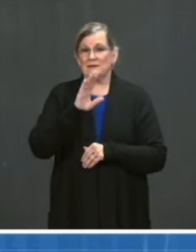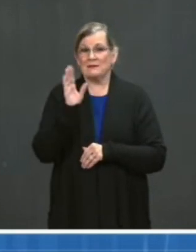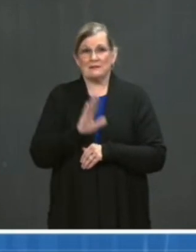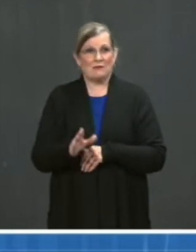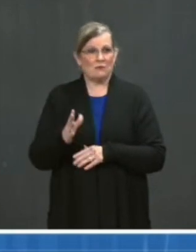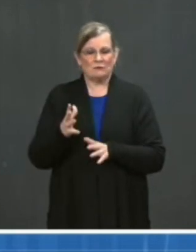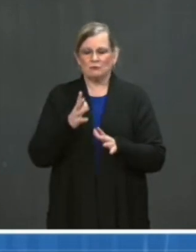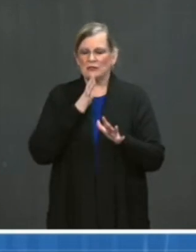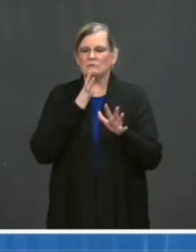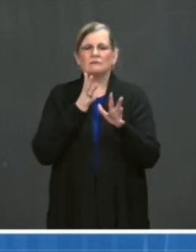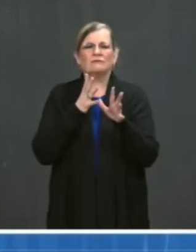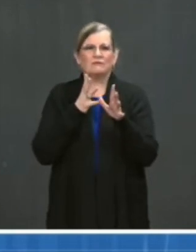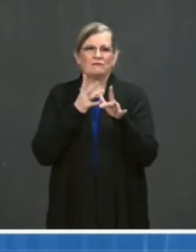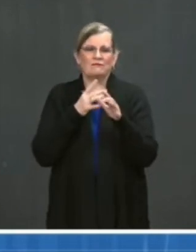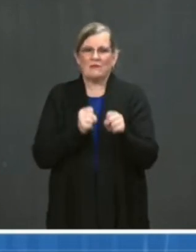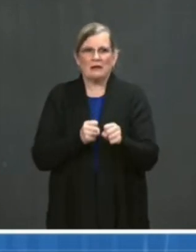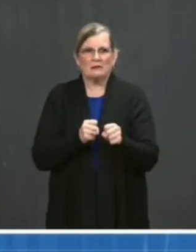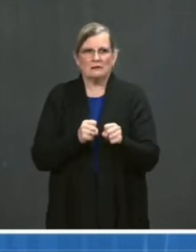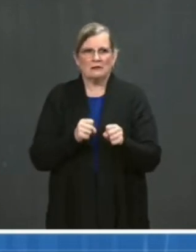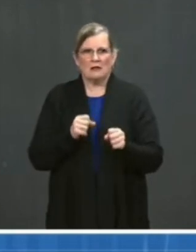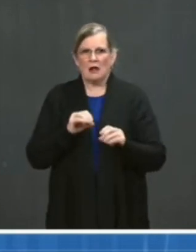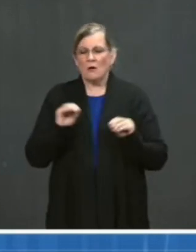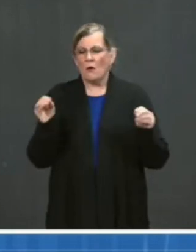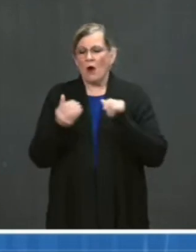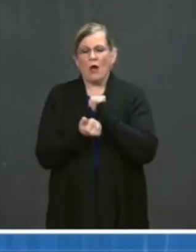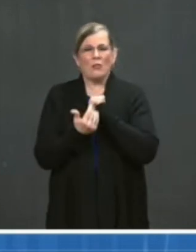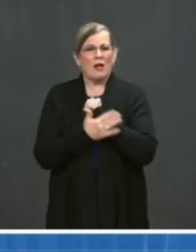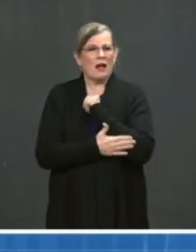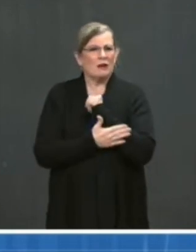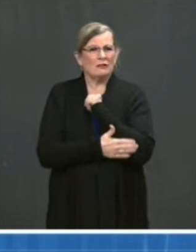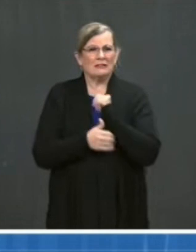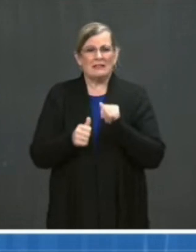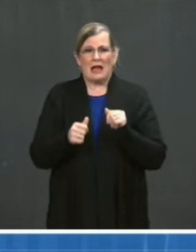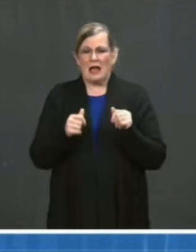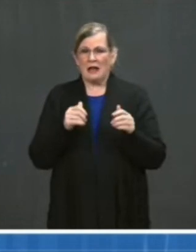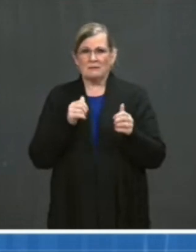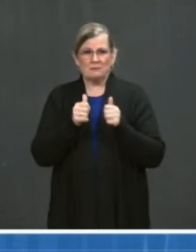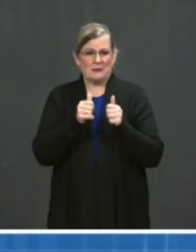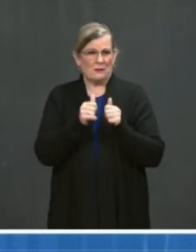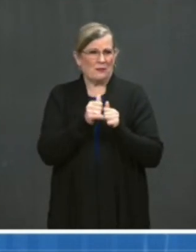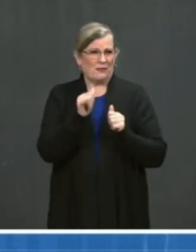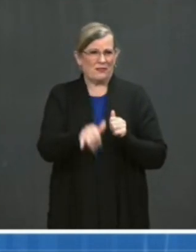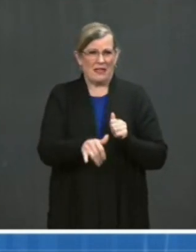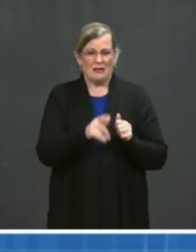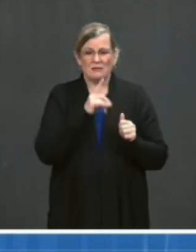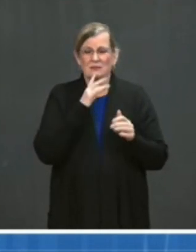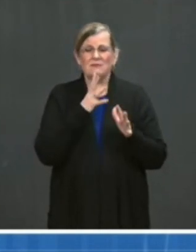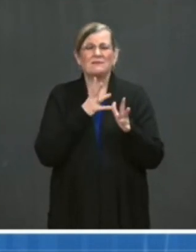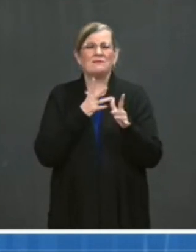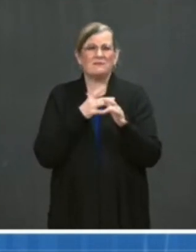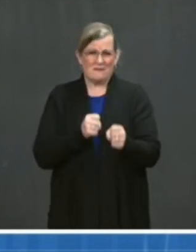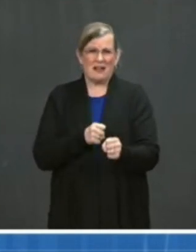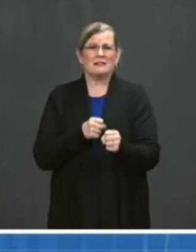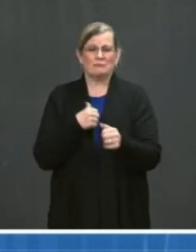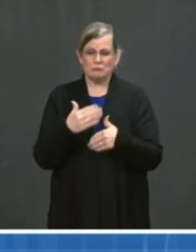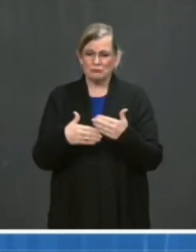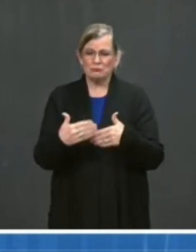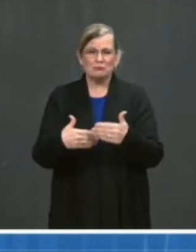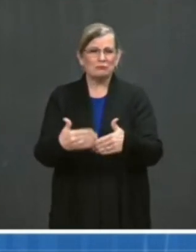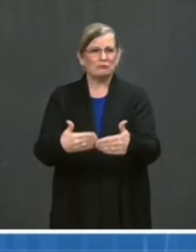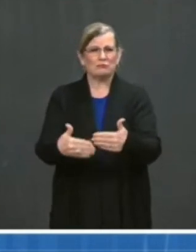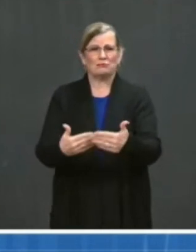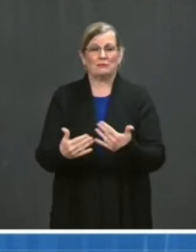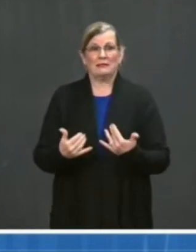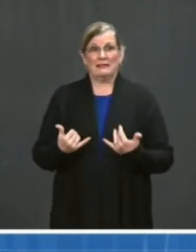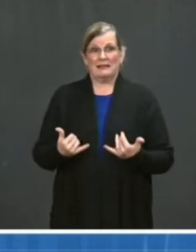No other country is vaccinating this many people this fast. And as of today, 74 percent of